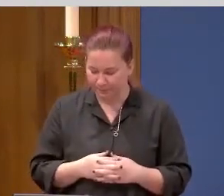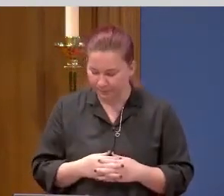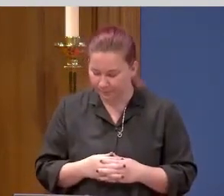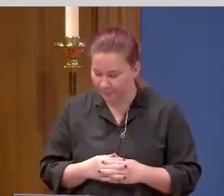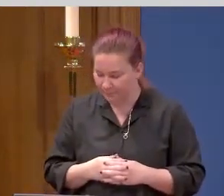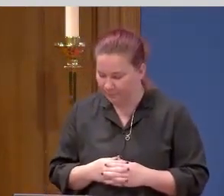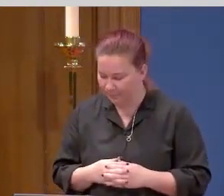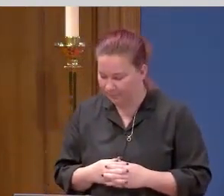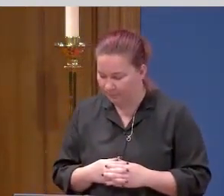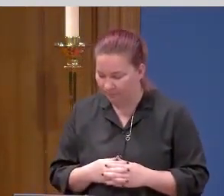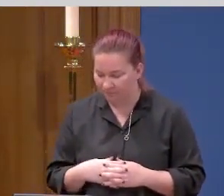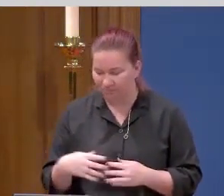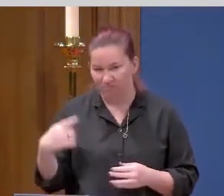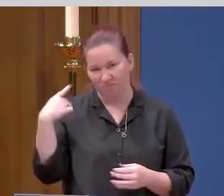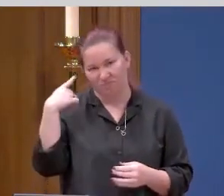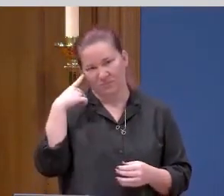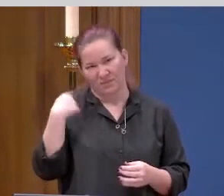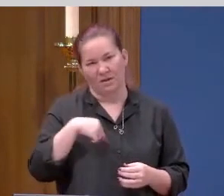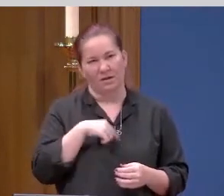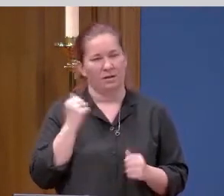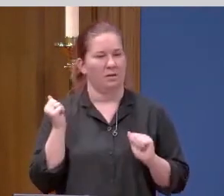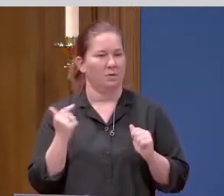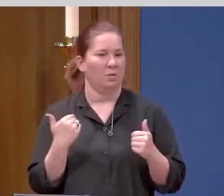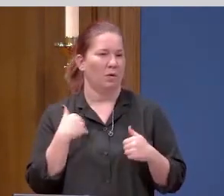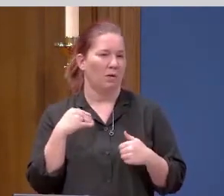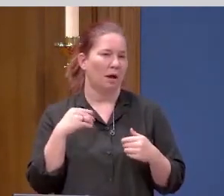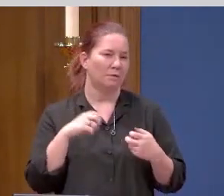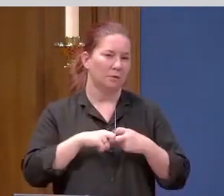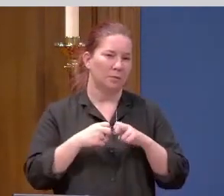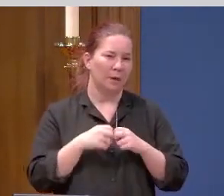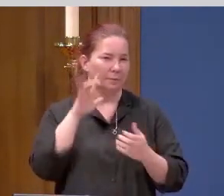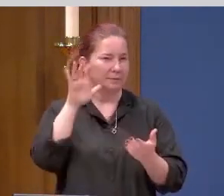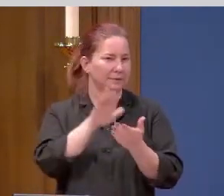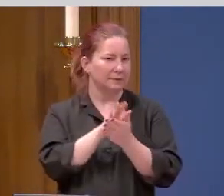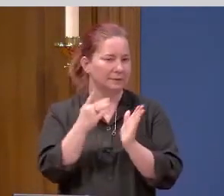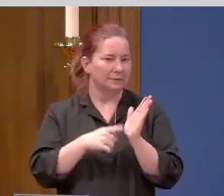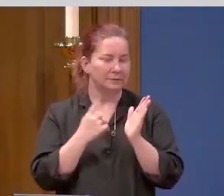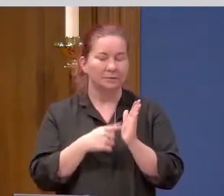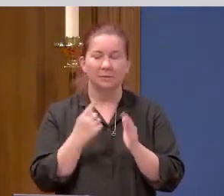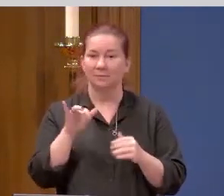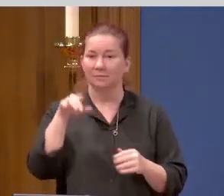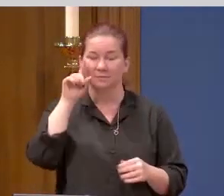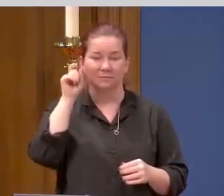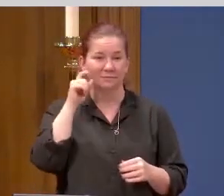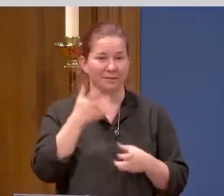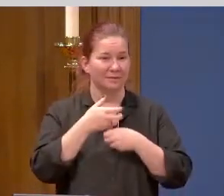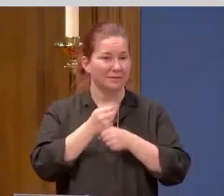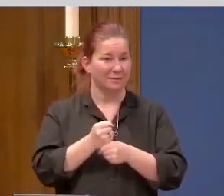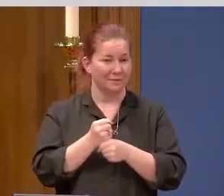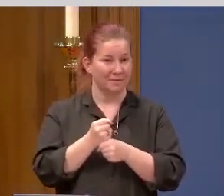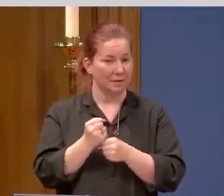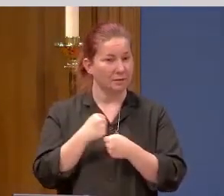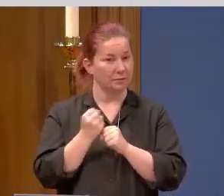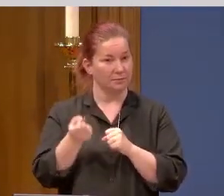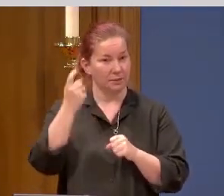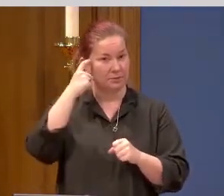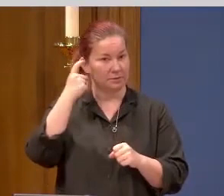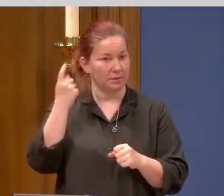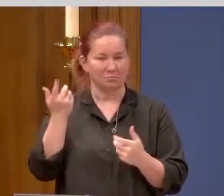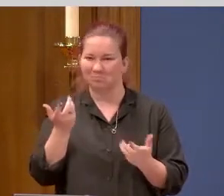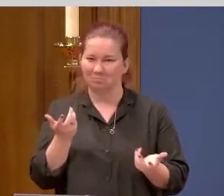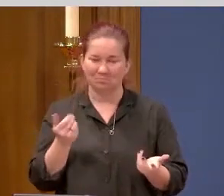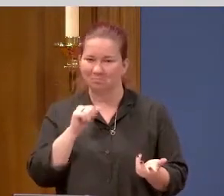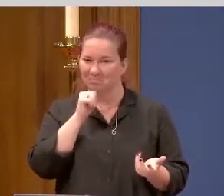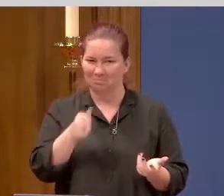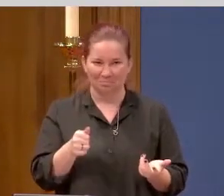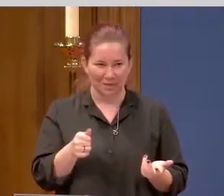I think we all have trouble believing sometimes. The mysteries of faith don't make logical sense. They aren't